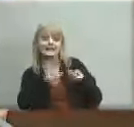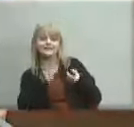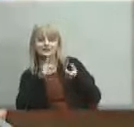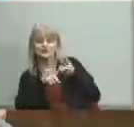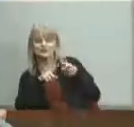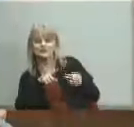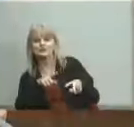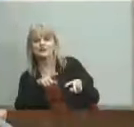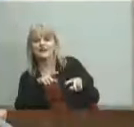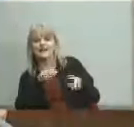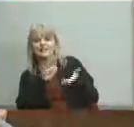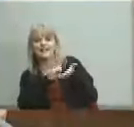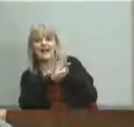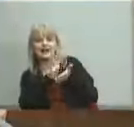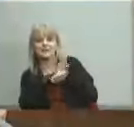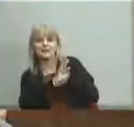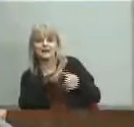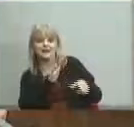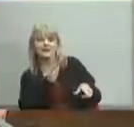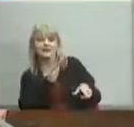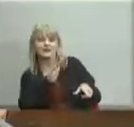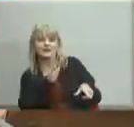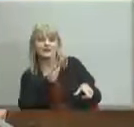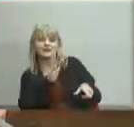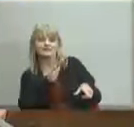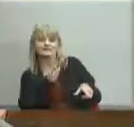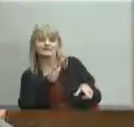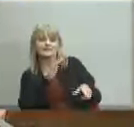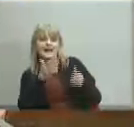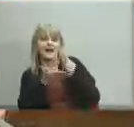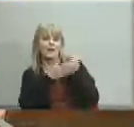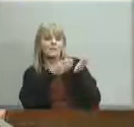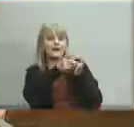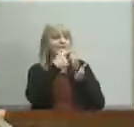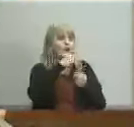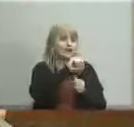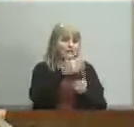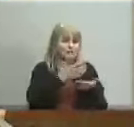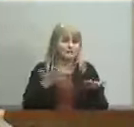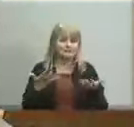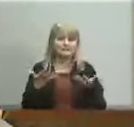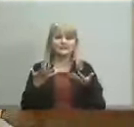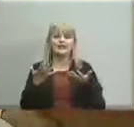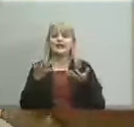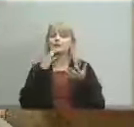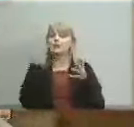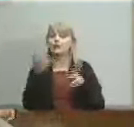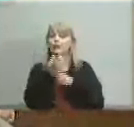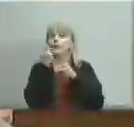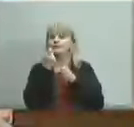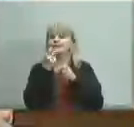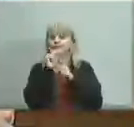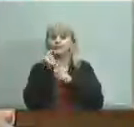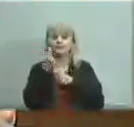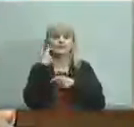at shawnee it seems to me that the solution would be a win for all the students at the academy not just the ones who identify as